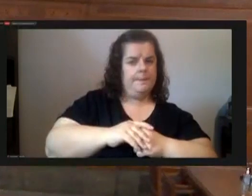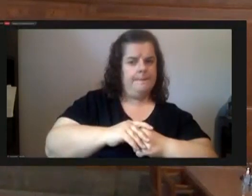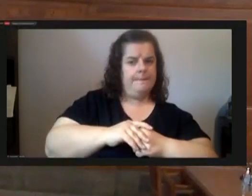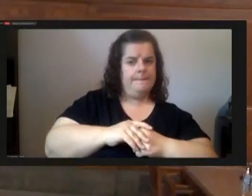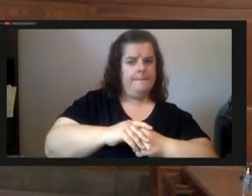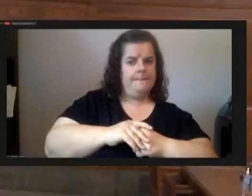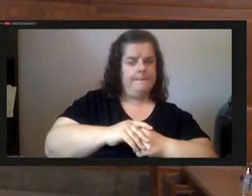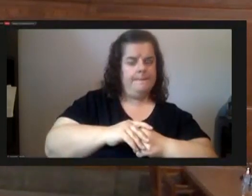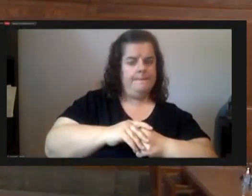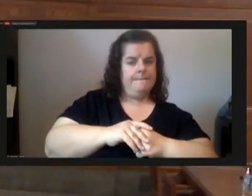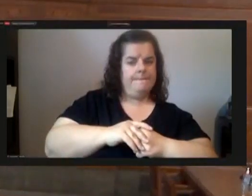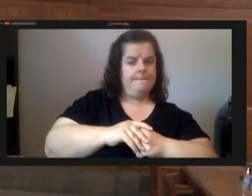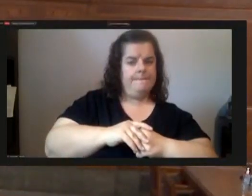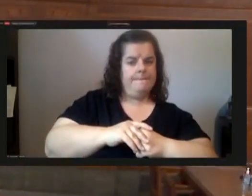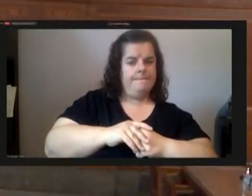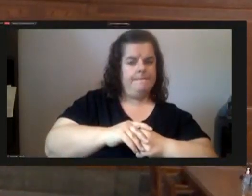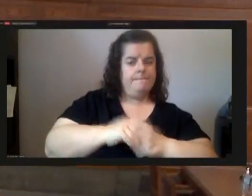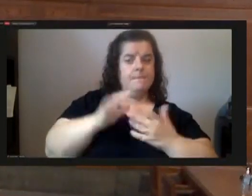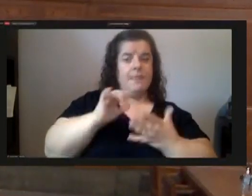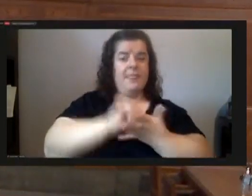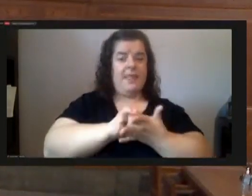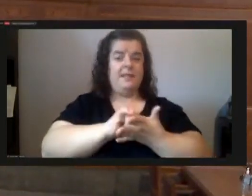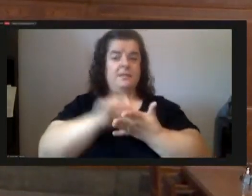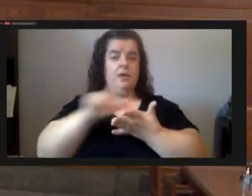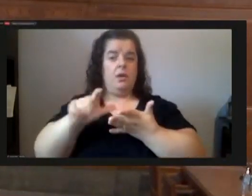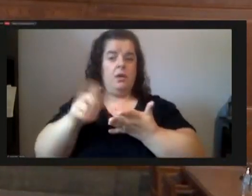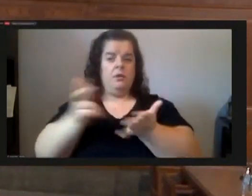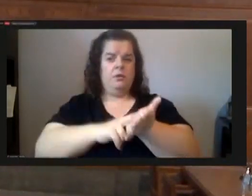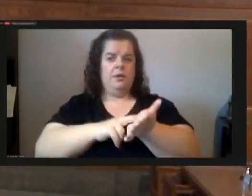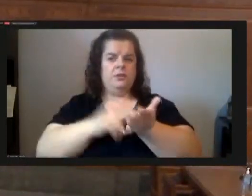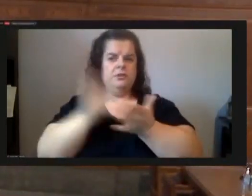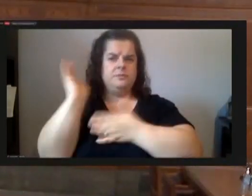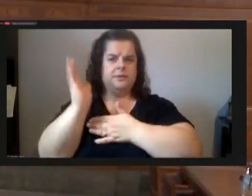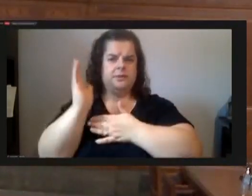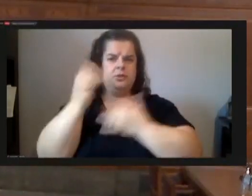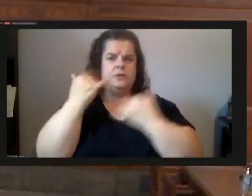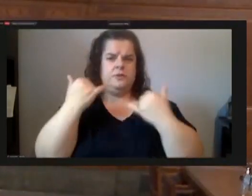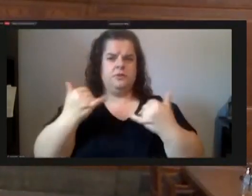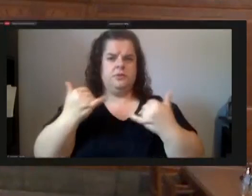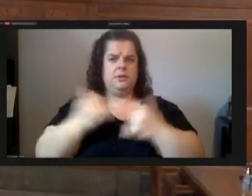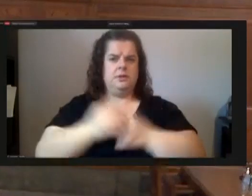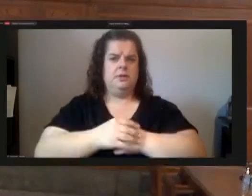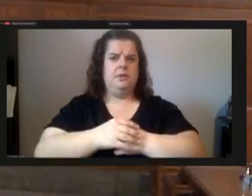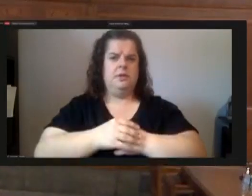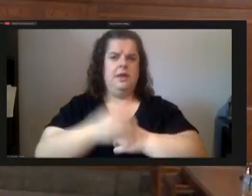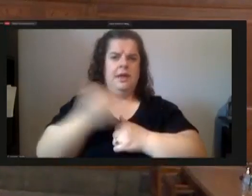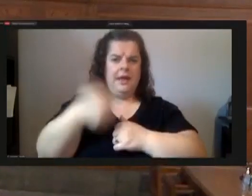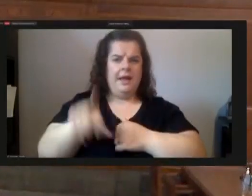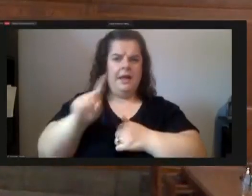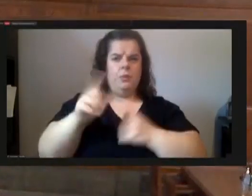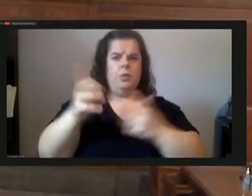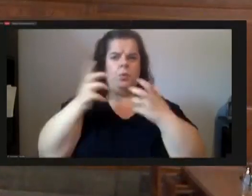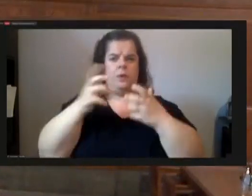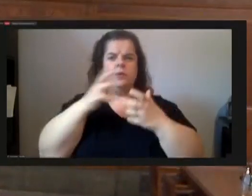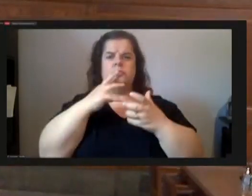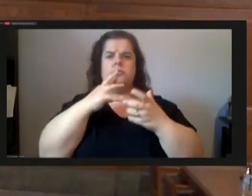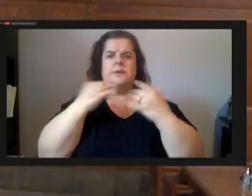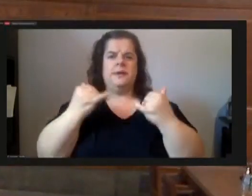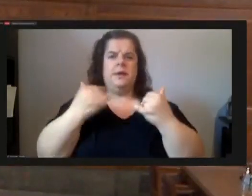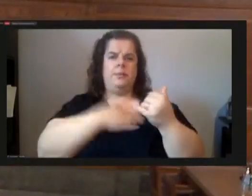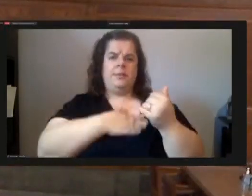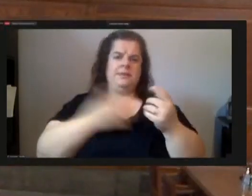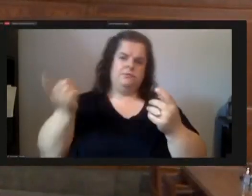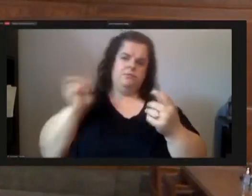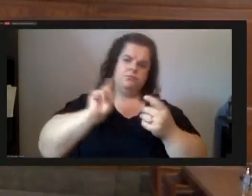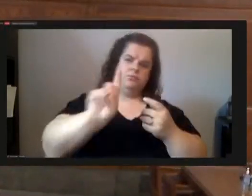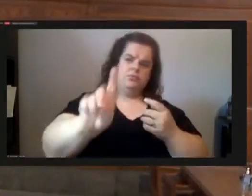okay so that exhausts our list of registered speakers um anyone else wishing to speak please come